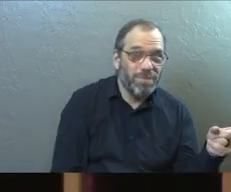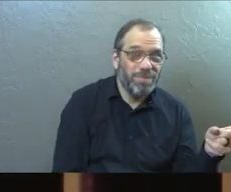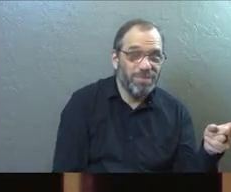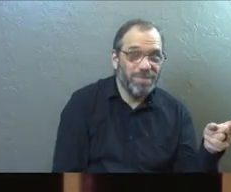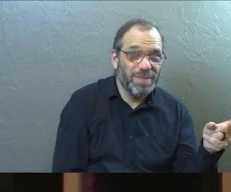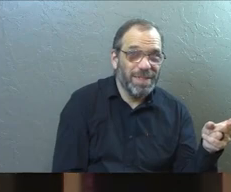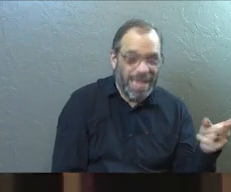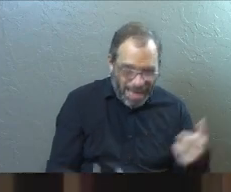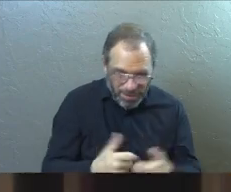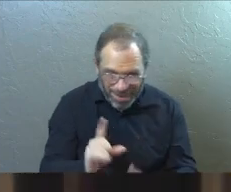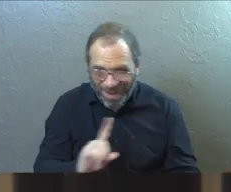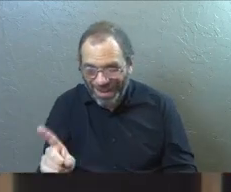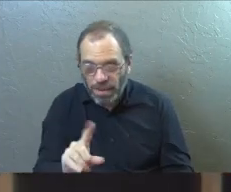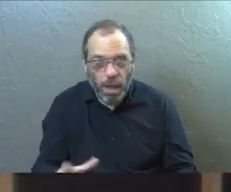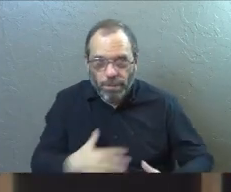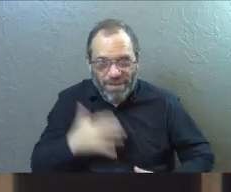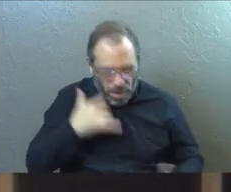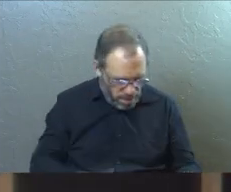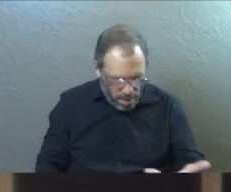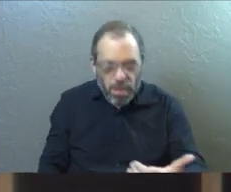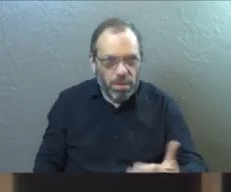And you'll get lost and die. know.